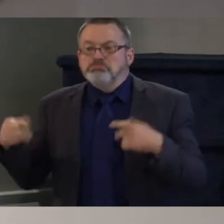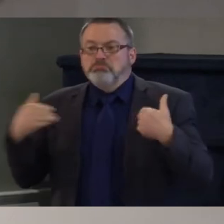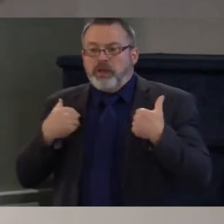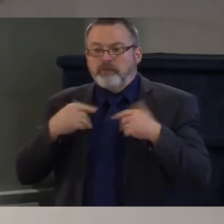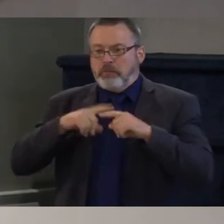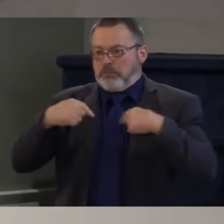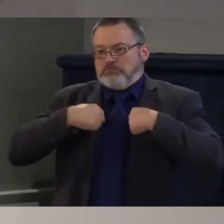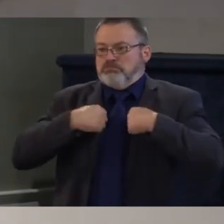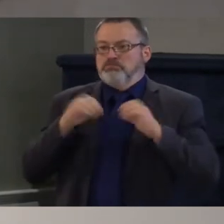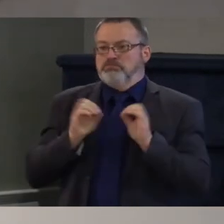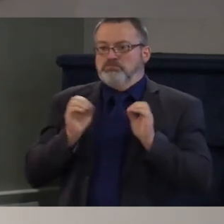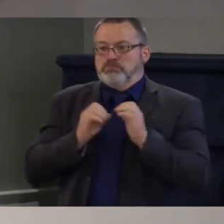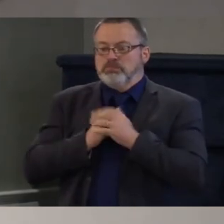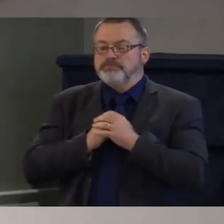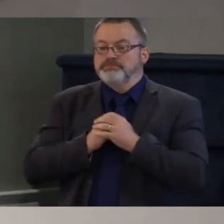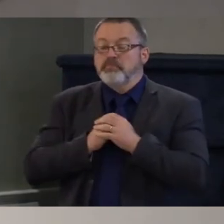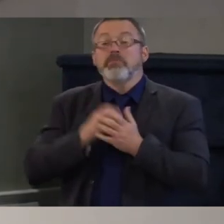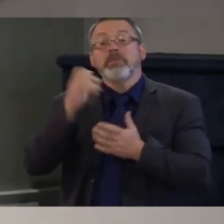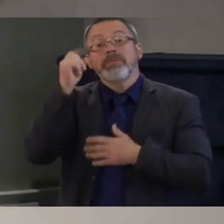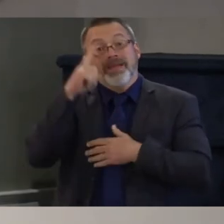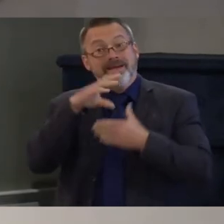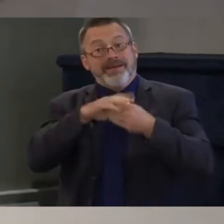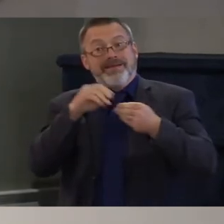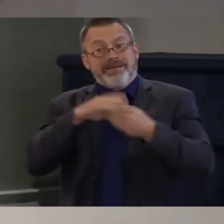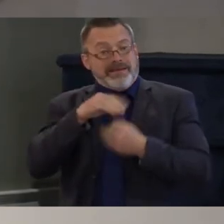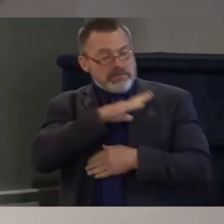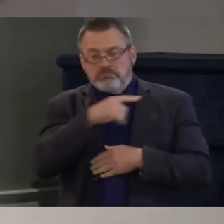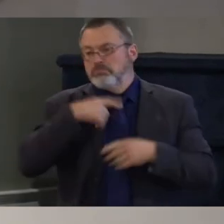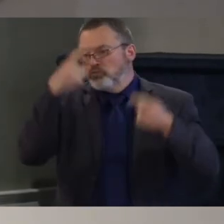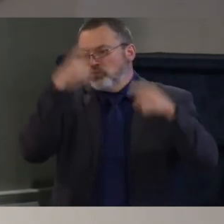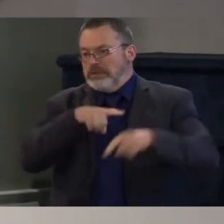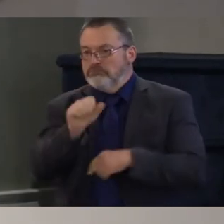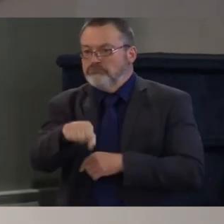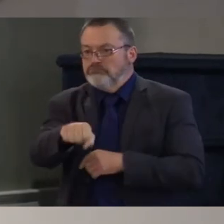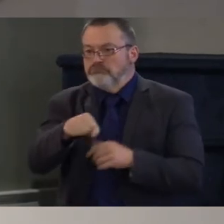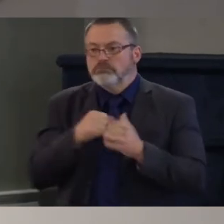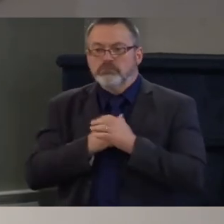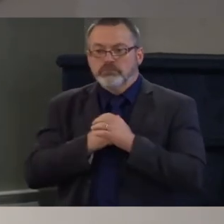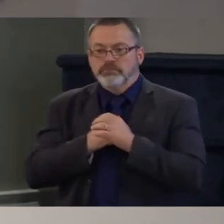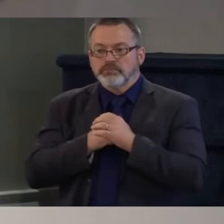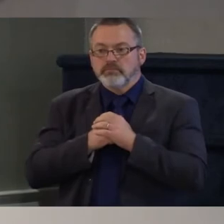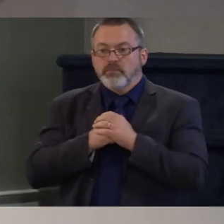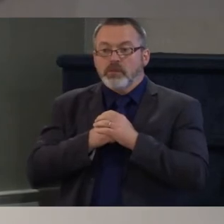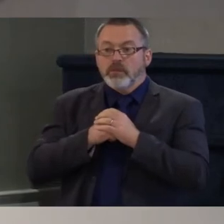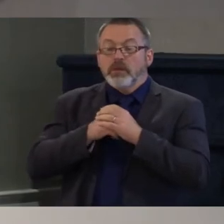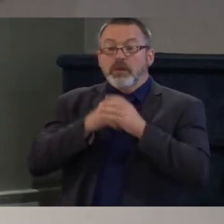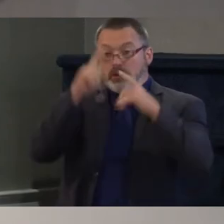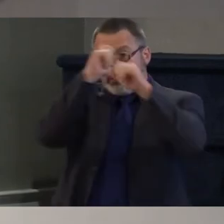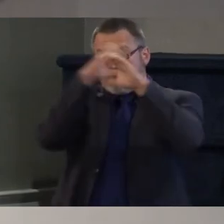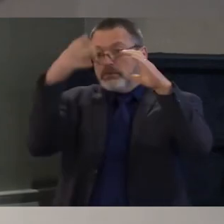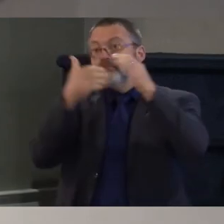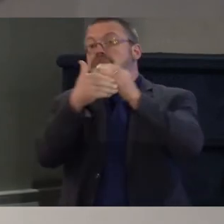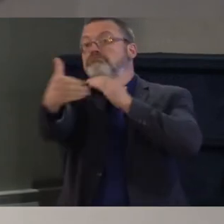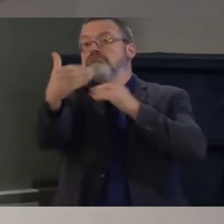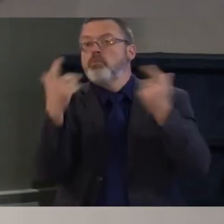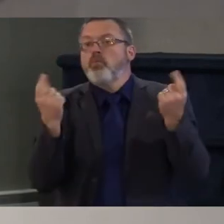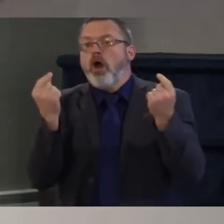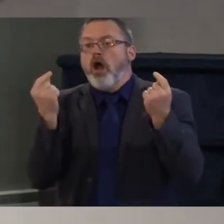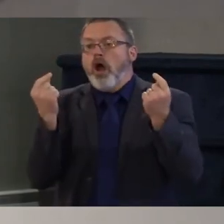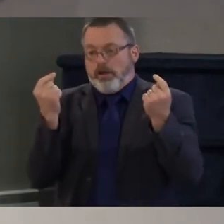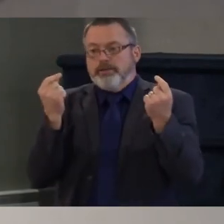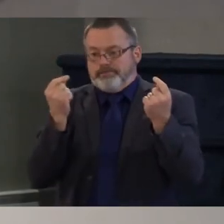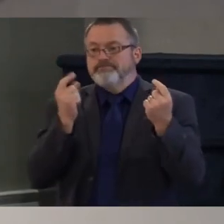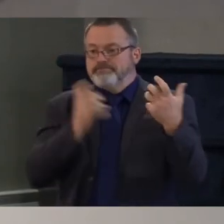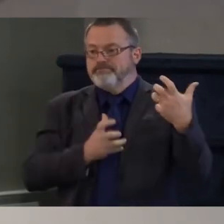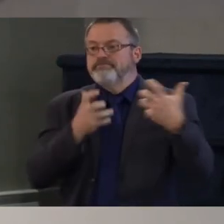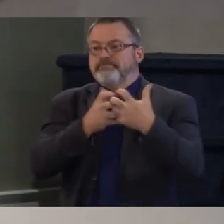agree that becca's pointing to what what does what should the future hold as a representative and i and i think it needs to